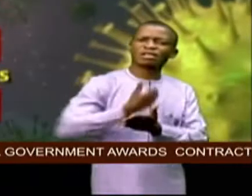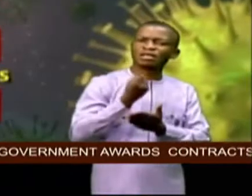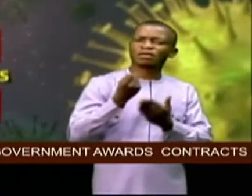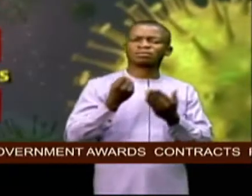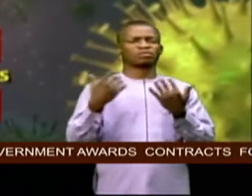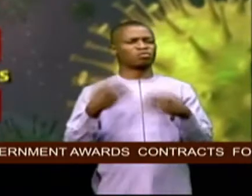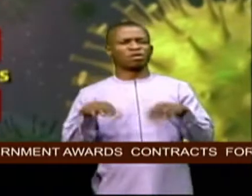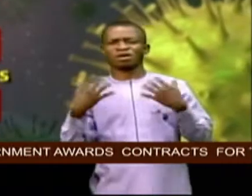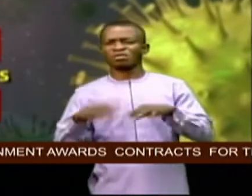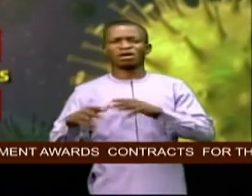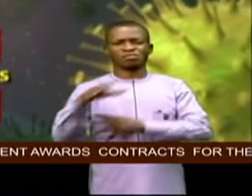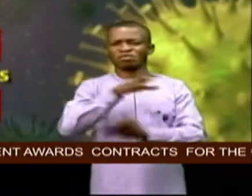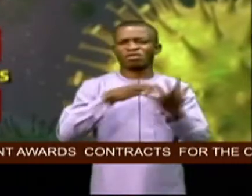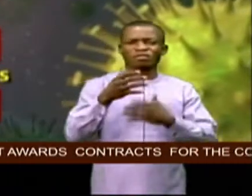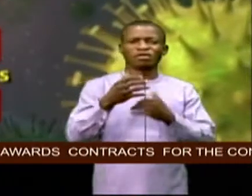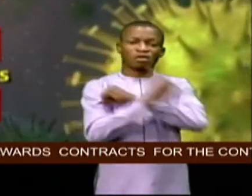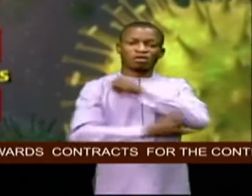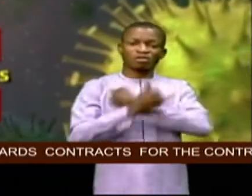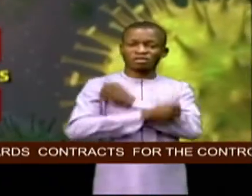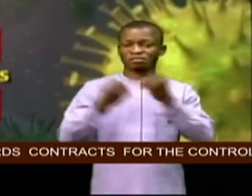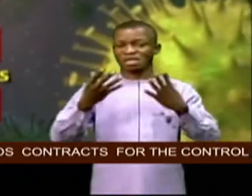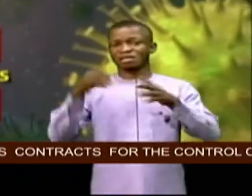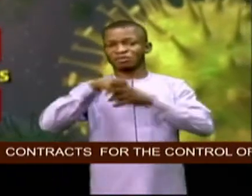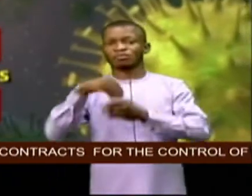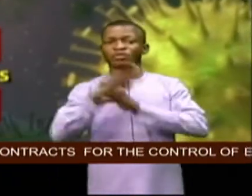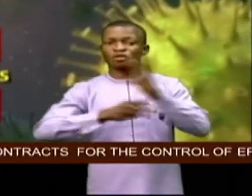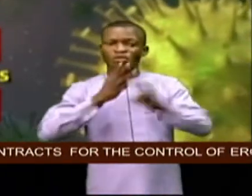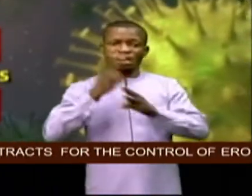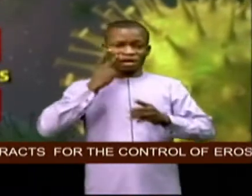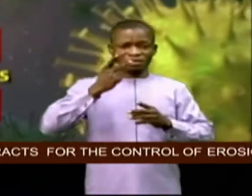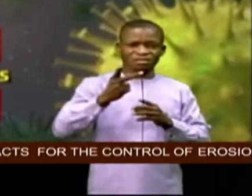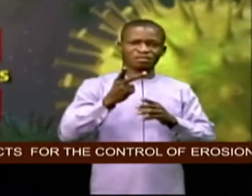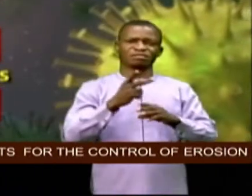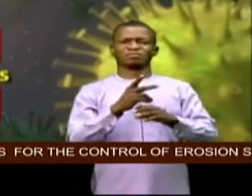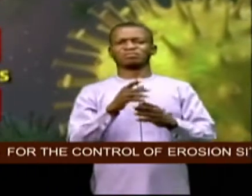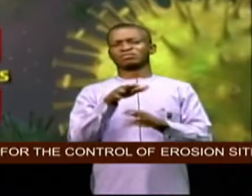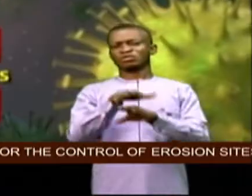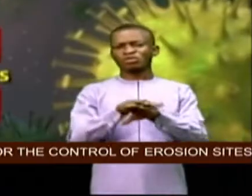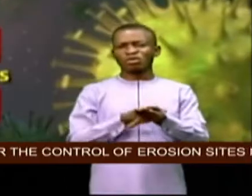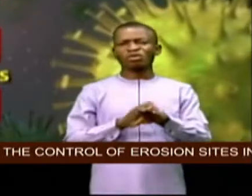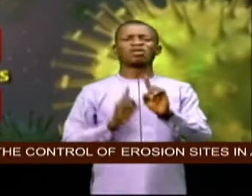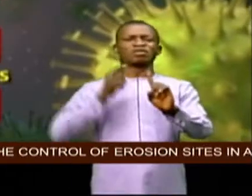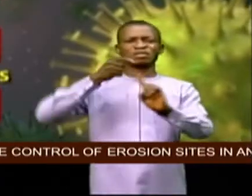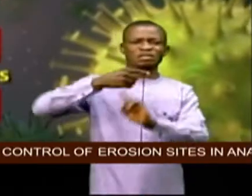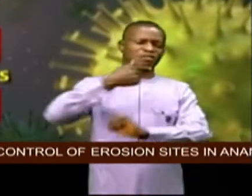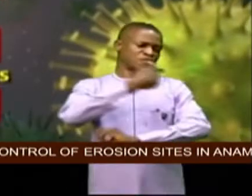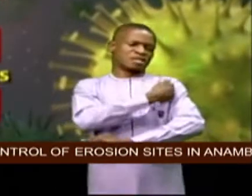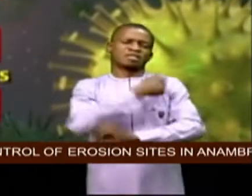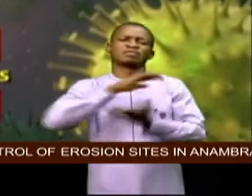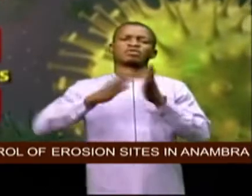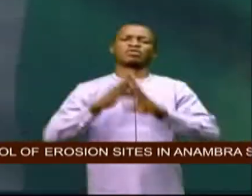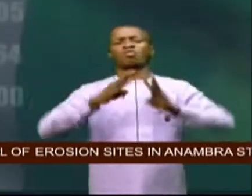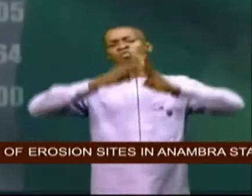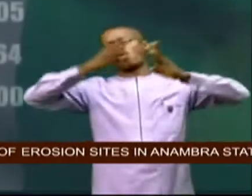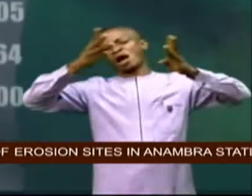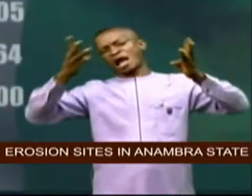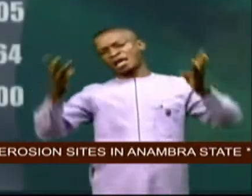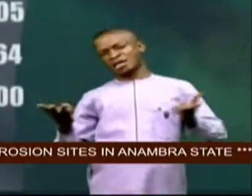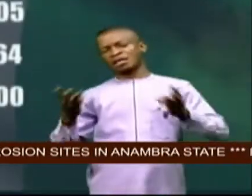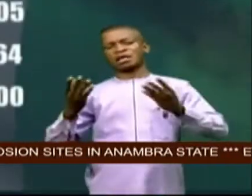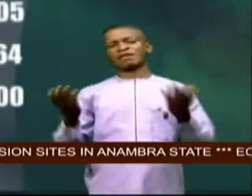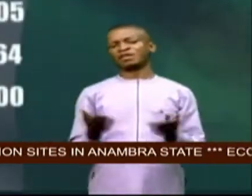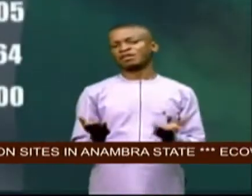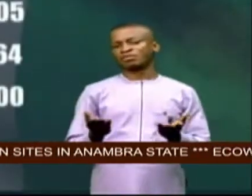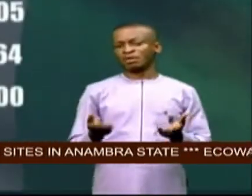countries across the world are grappling with how to slow infections until vaccines become widely available and